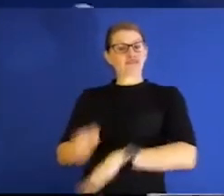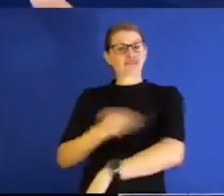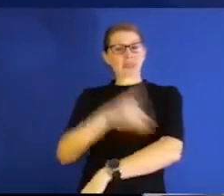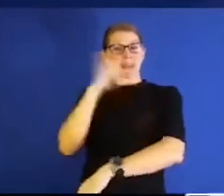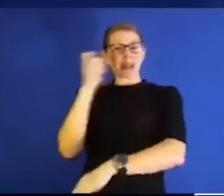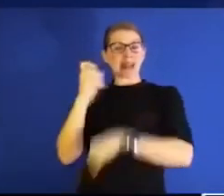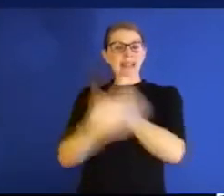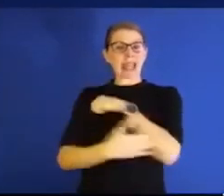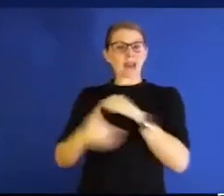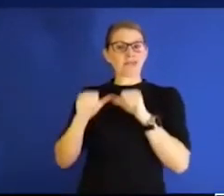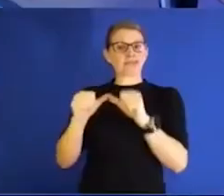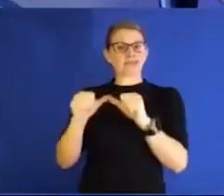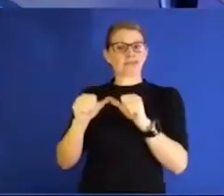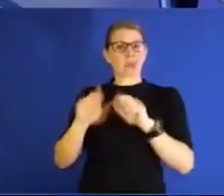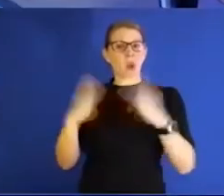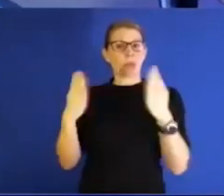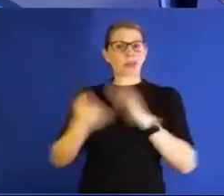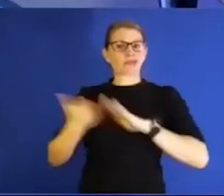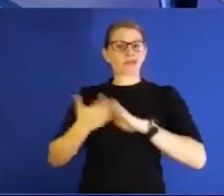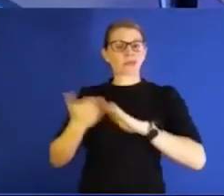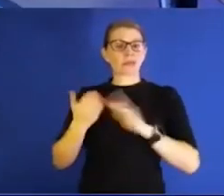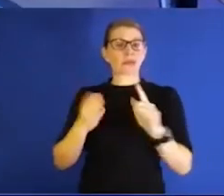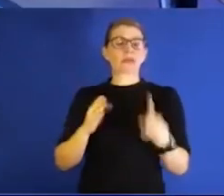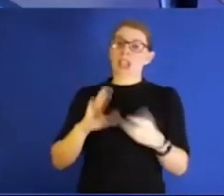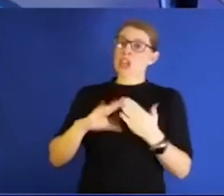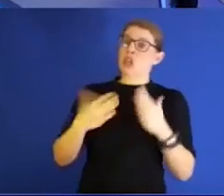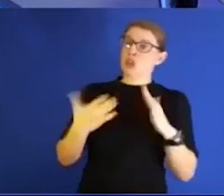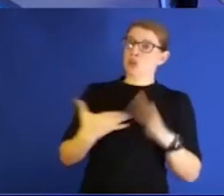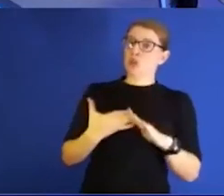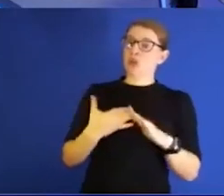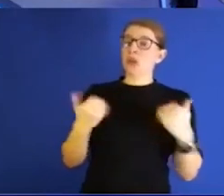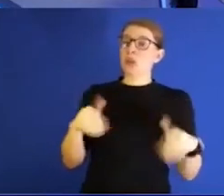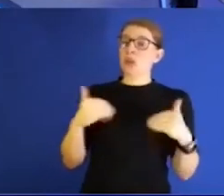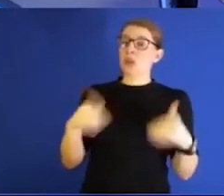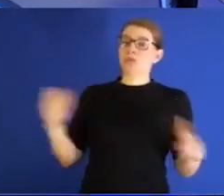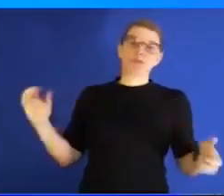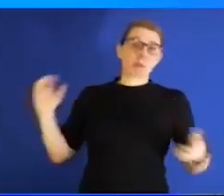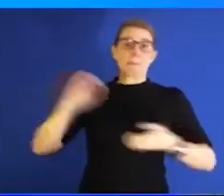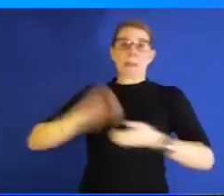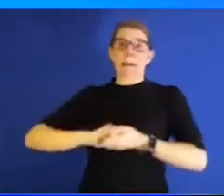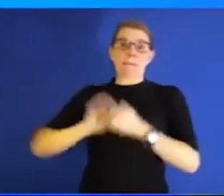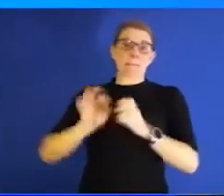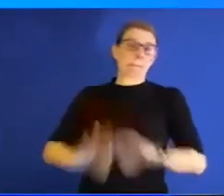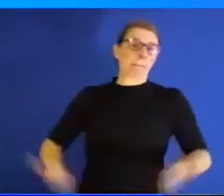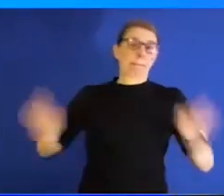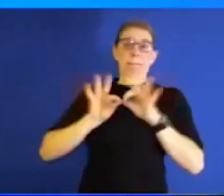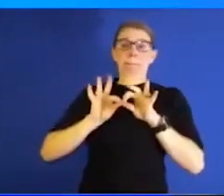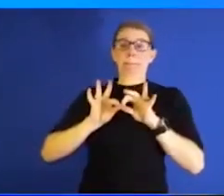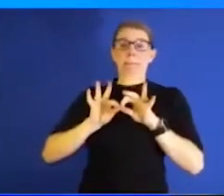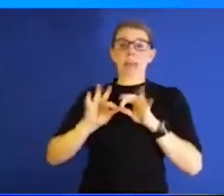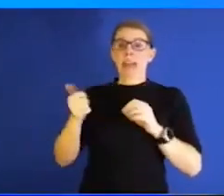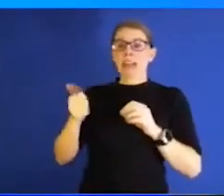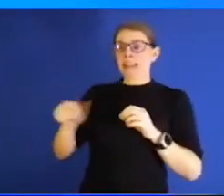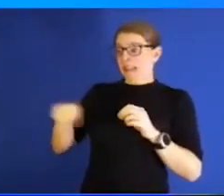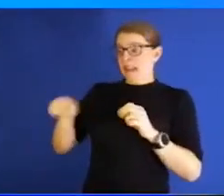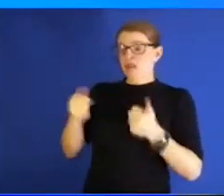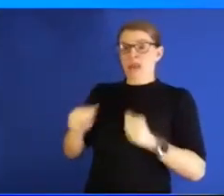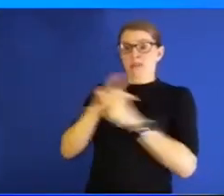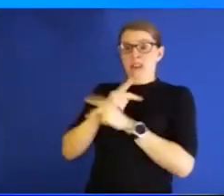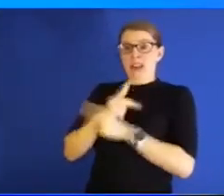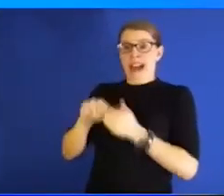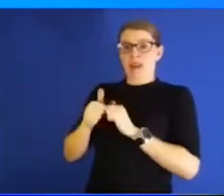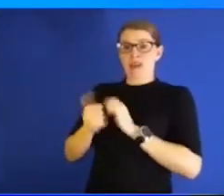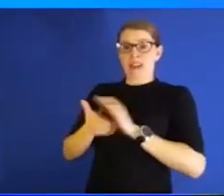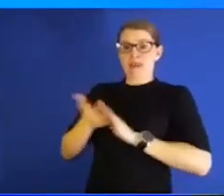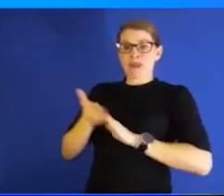open. So at the end of the it's say the business community has been a very big partner in that as well. I mean, they've had to try and figure out how to continue to operate. And